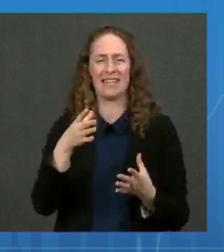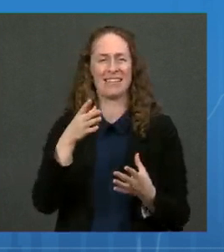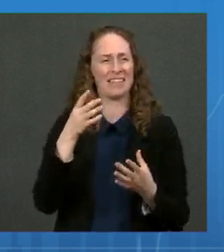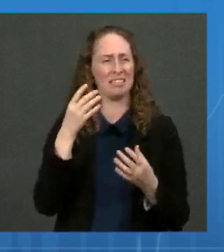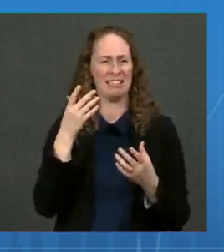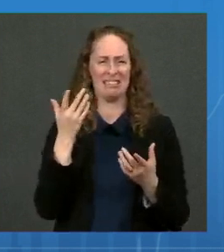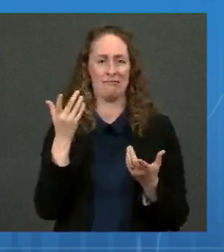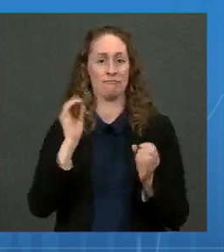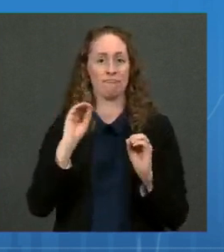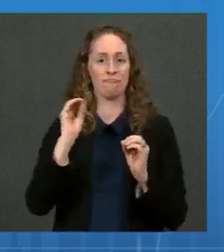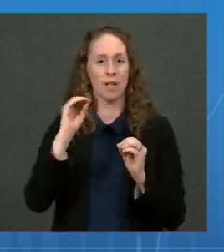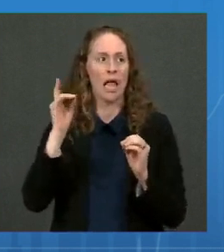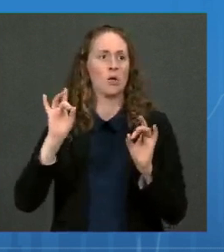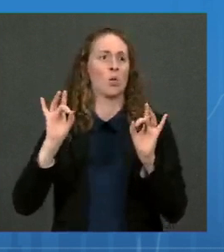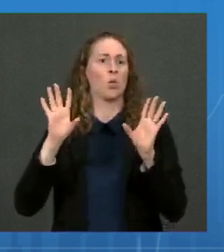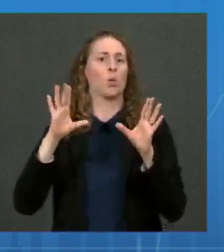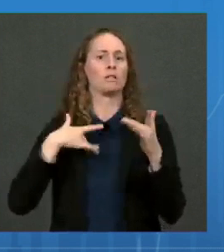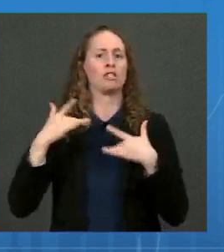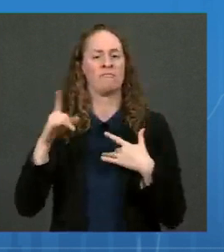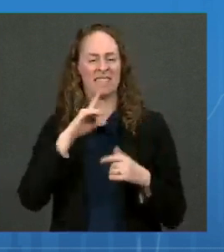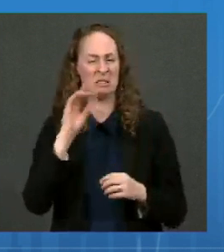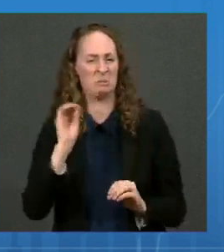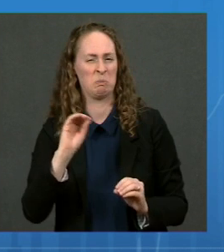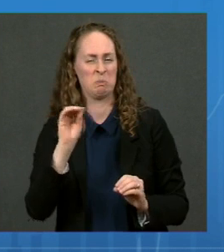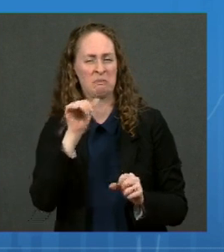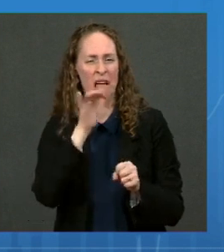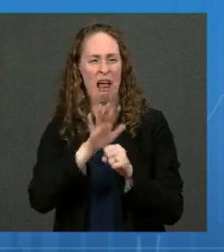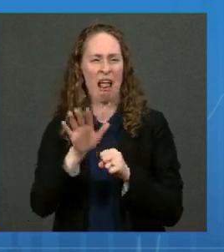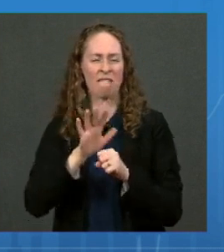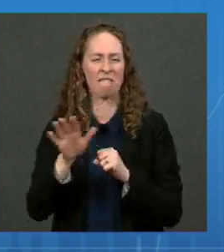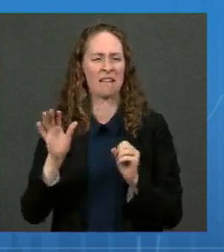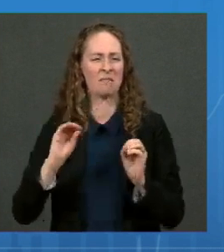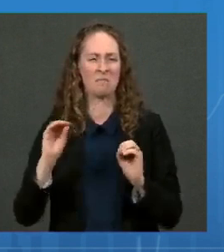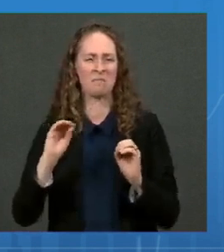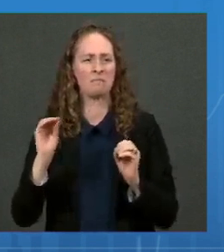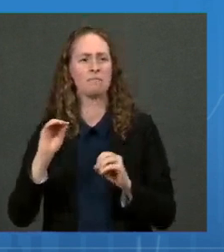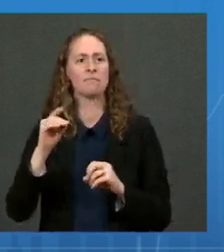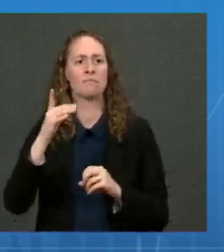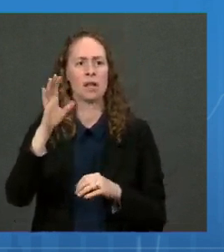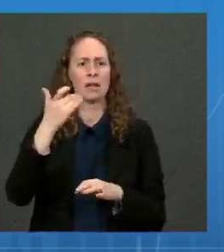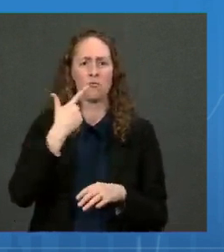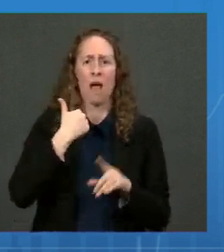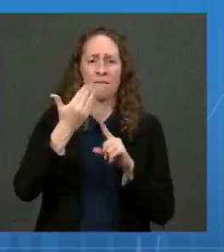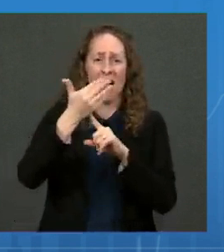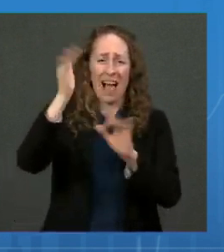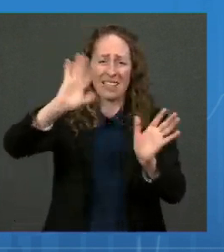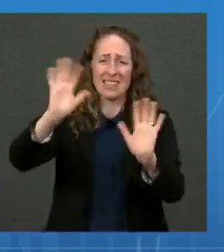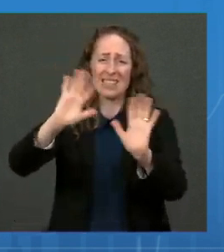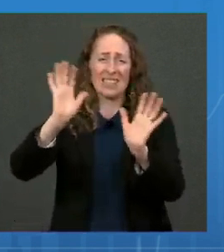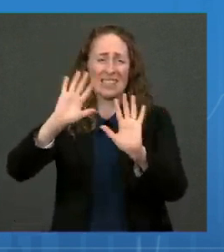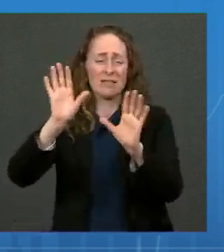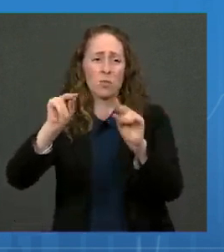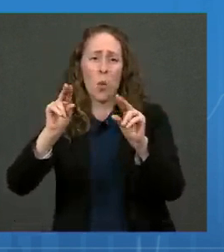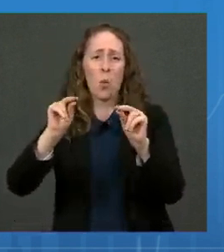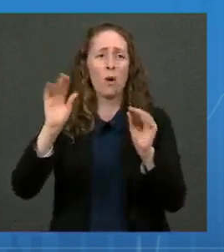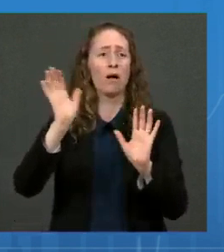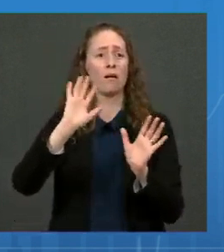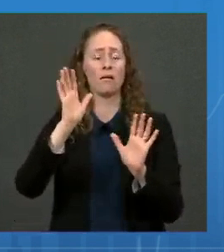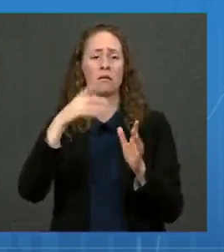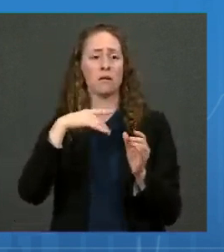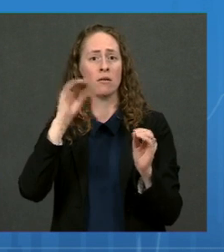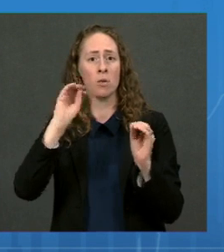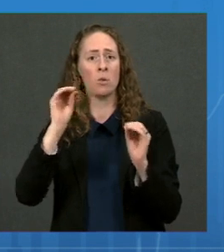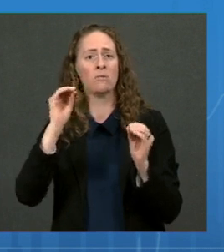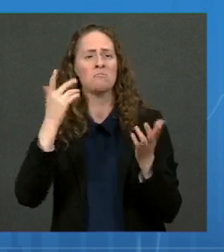-existent in the sense of anything that has been a red flag on the part of the follow-up of these individuals. So